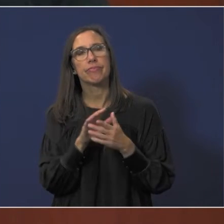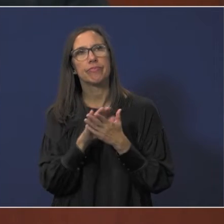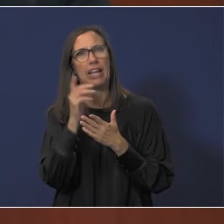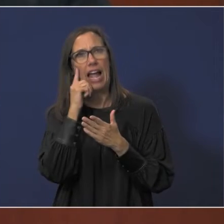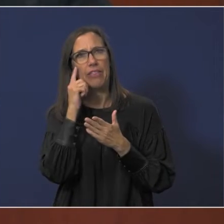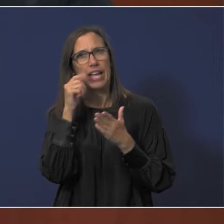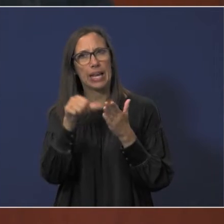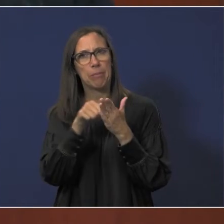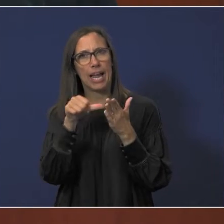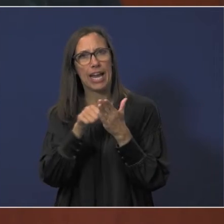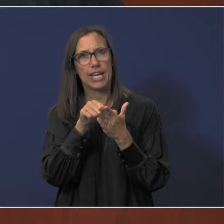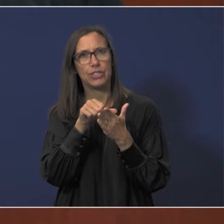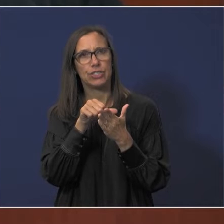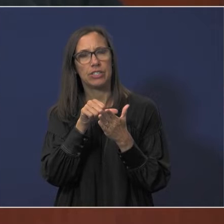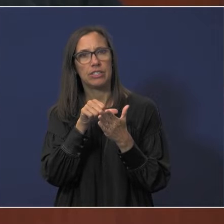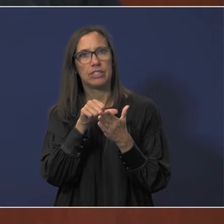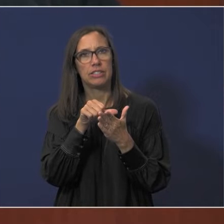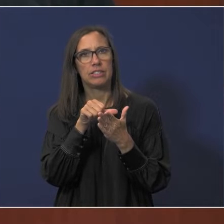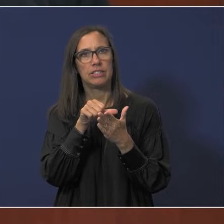i think it's on page